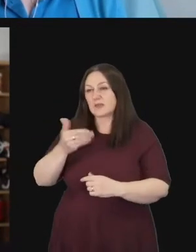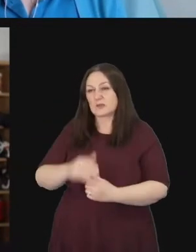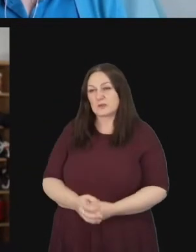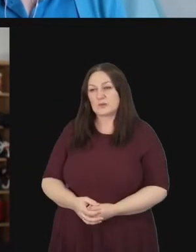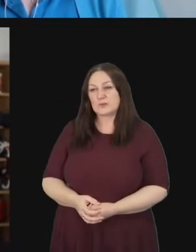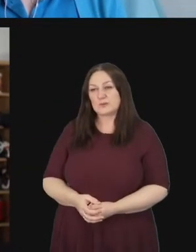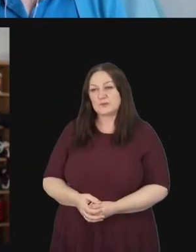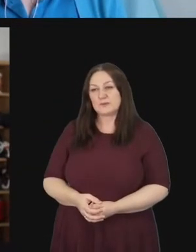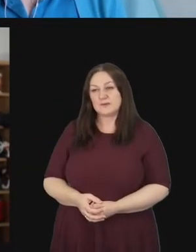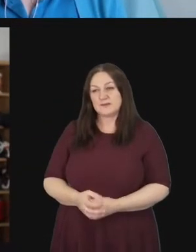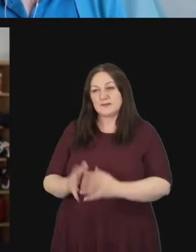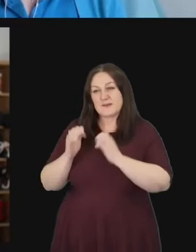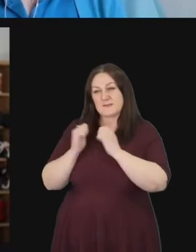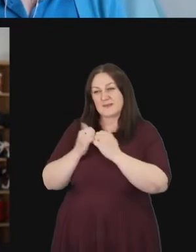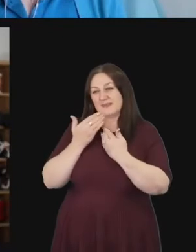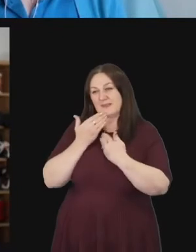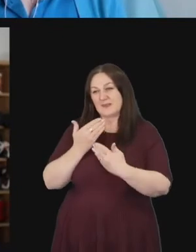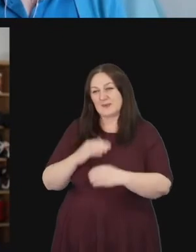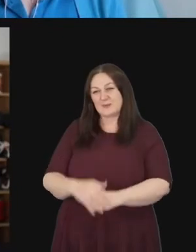Amen. Thank you.